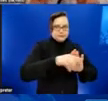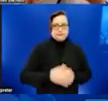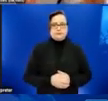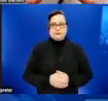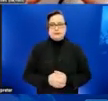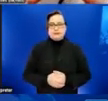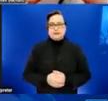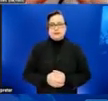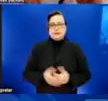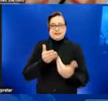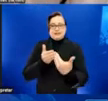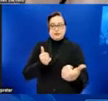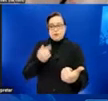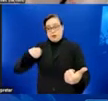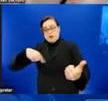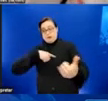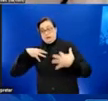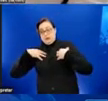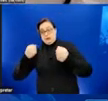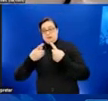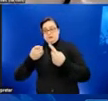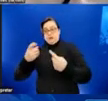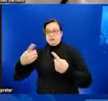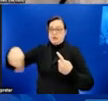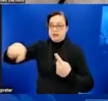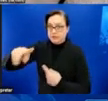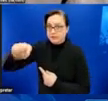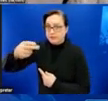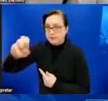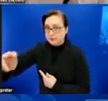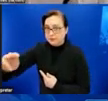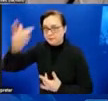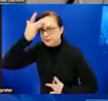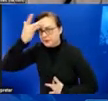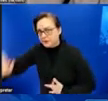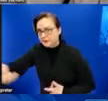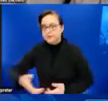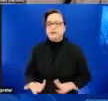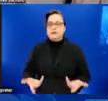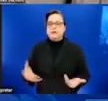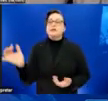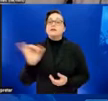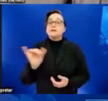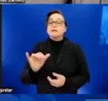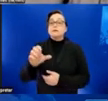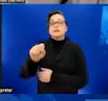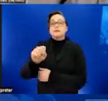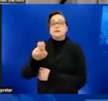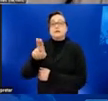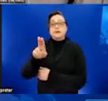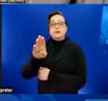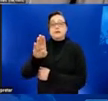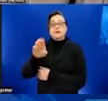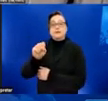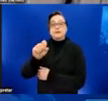from them, the ill. Think about substance abuse disorder, or what we used to call addiction, or